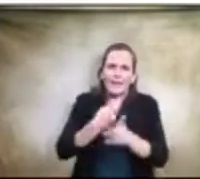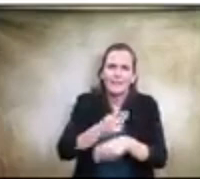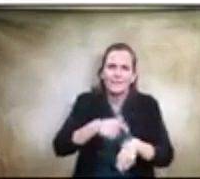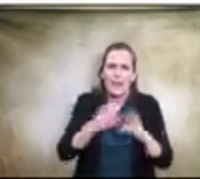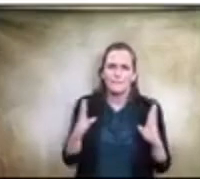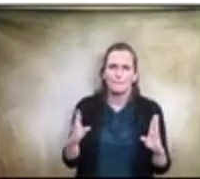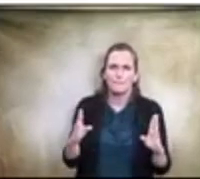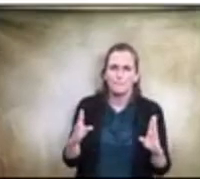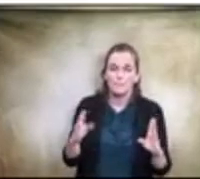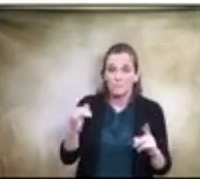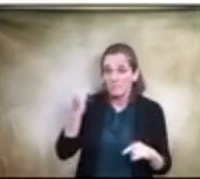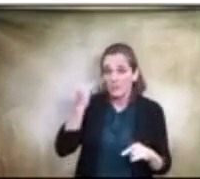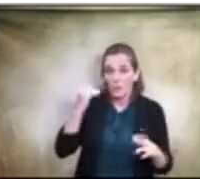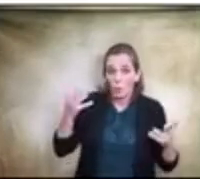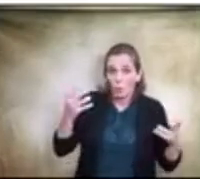already lost?